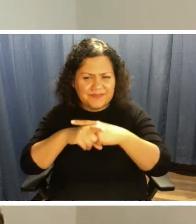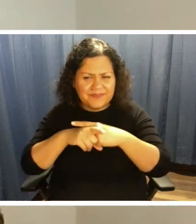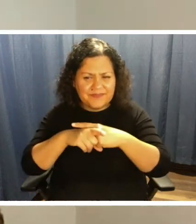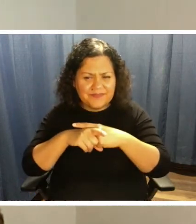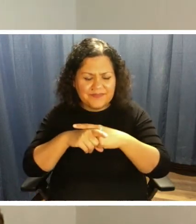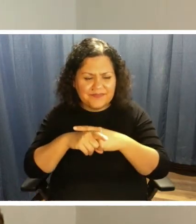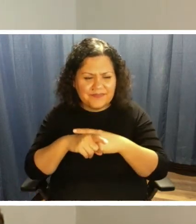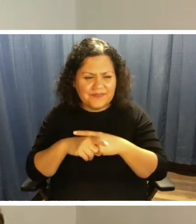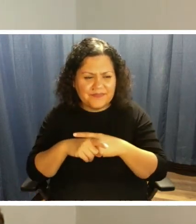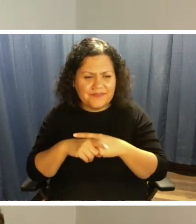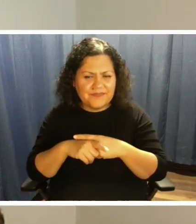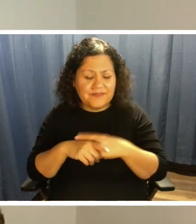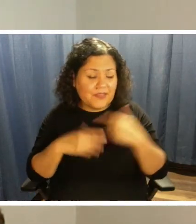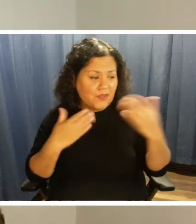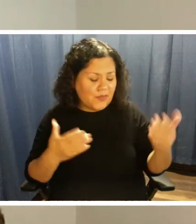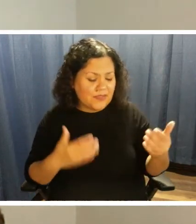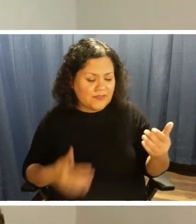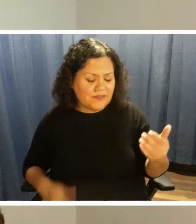Go ahead.